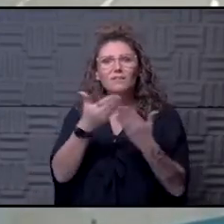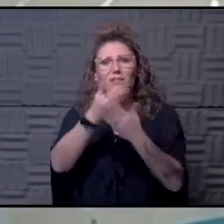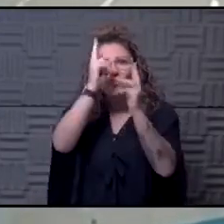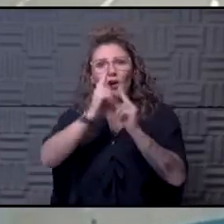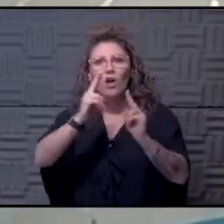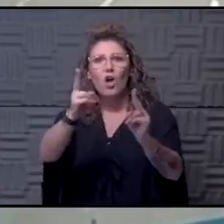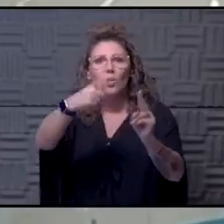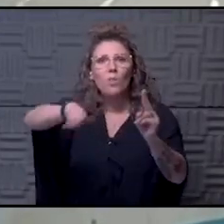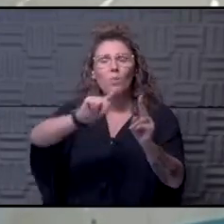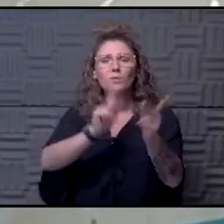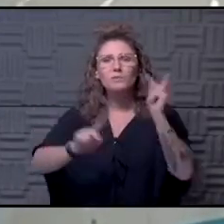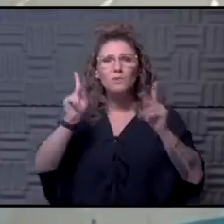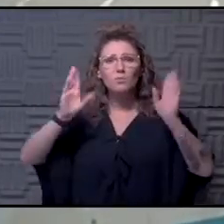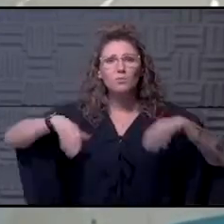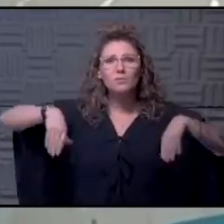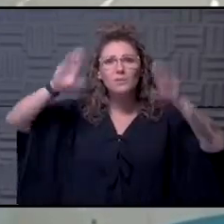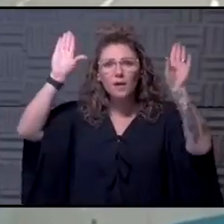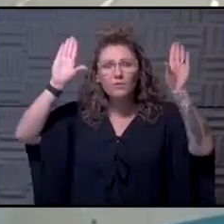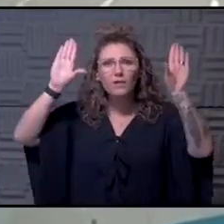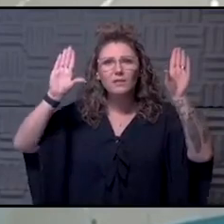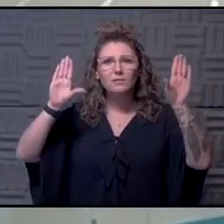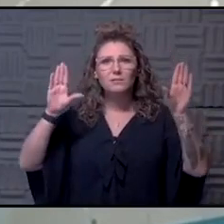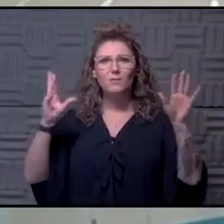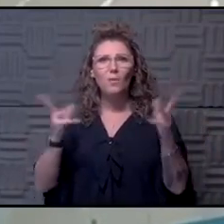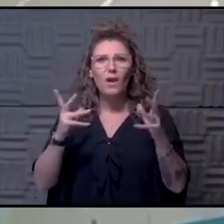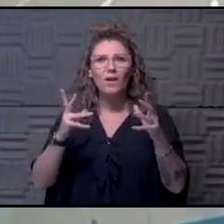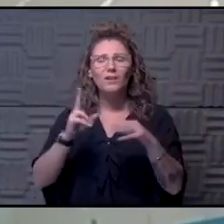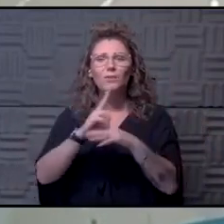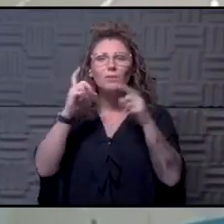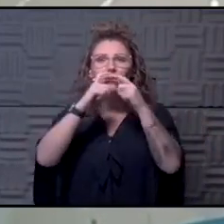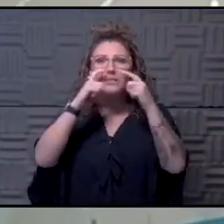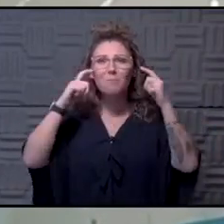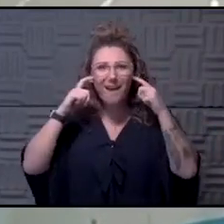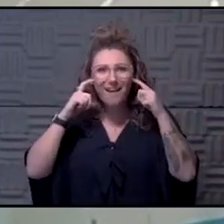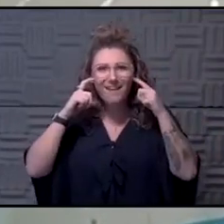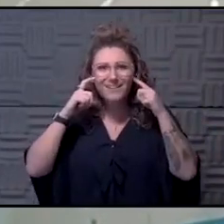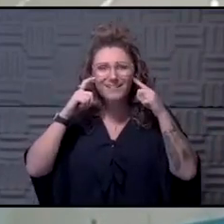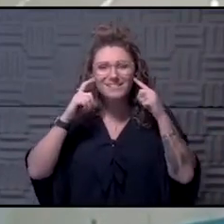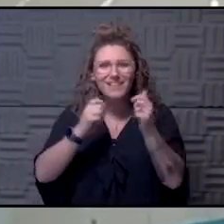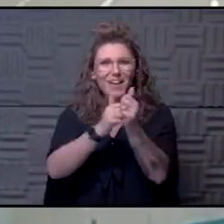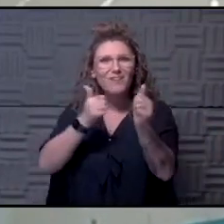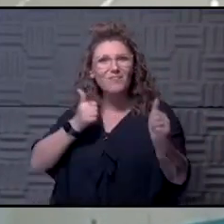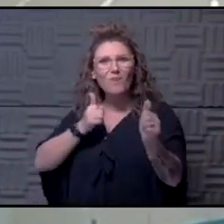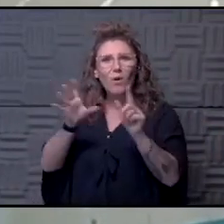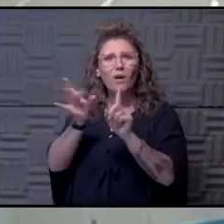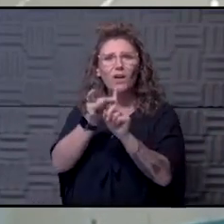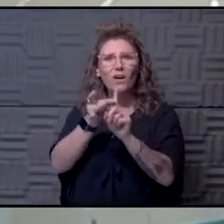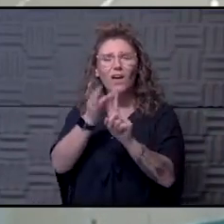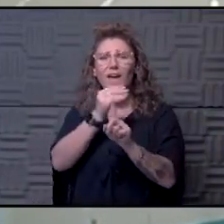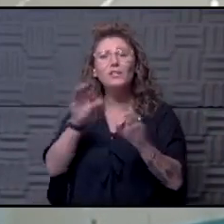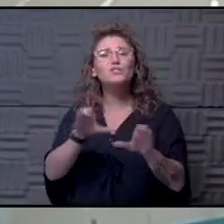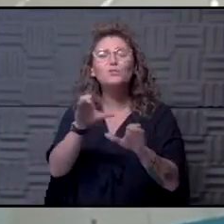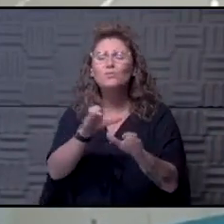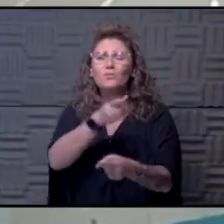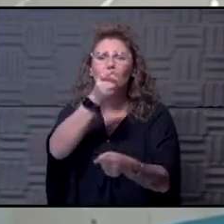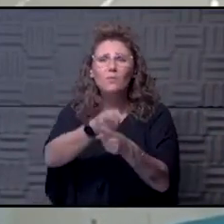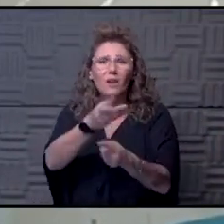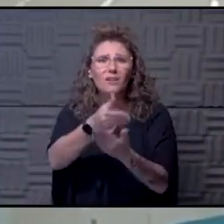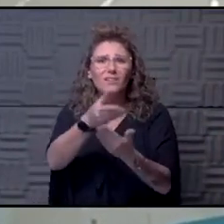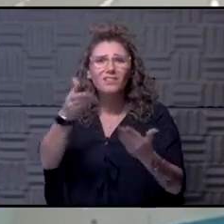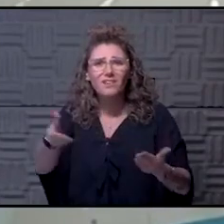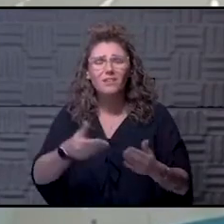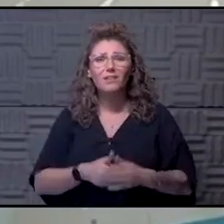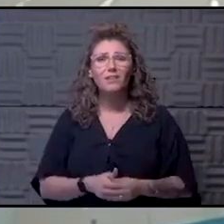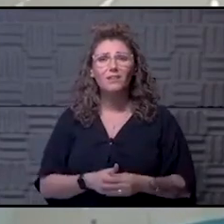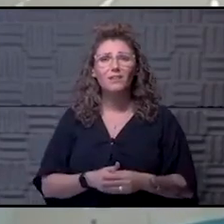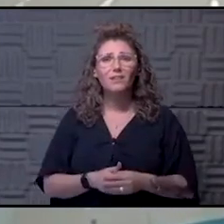those people that are sacrificing is to wear a mask to avoid catching this and to do the right things, you know,